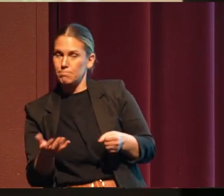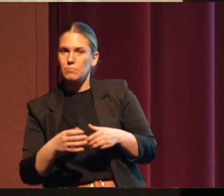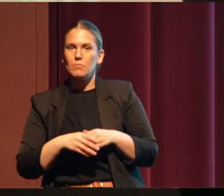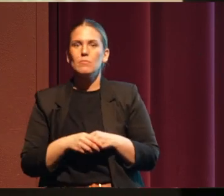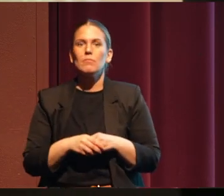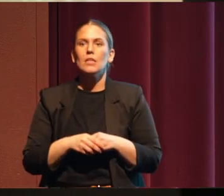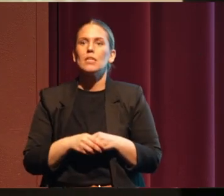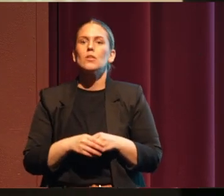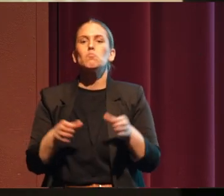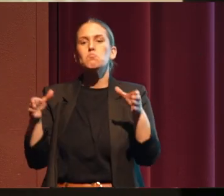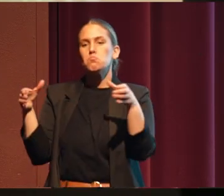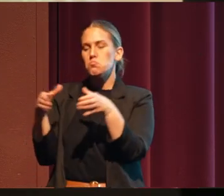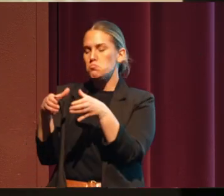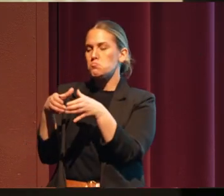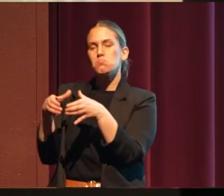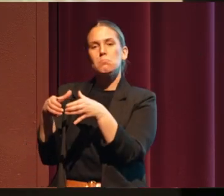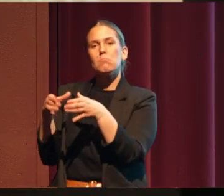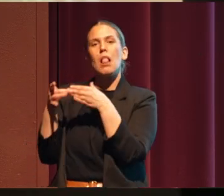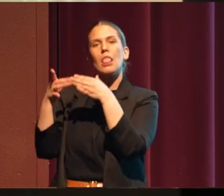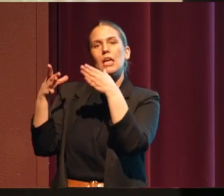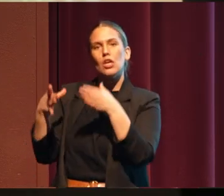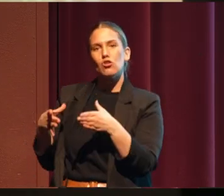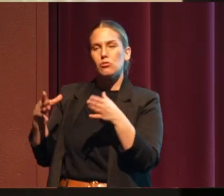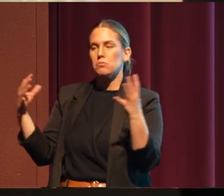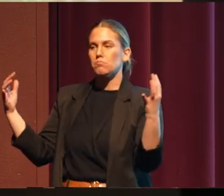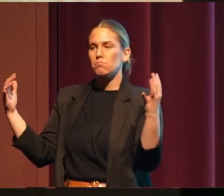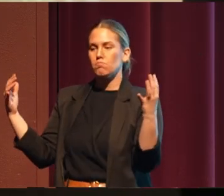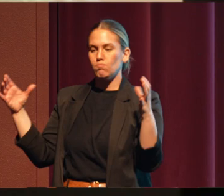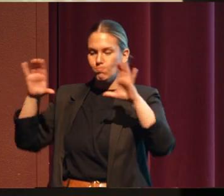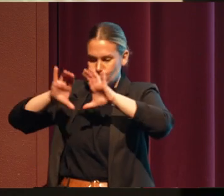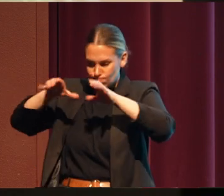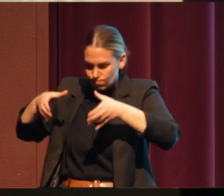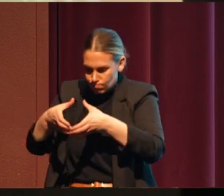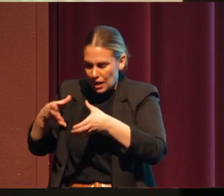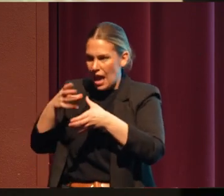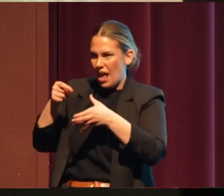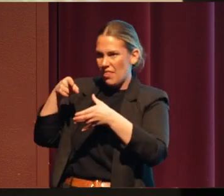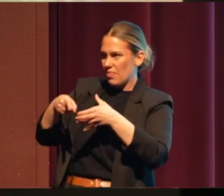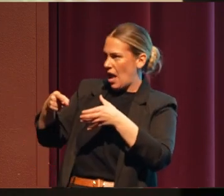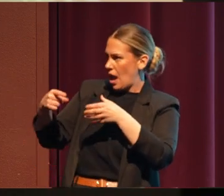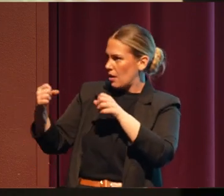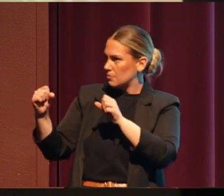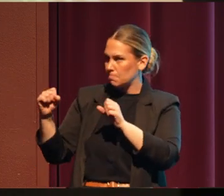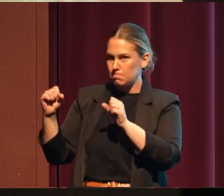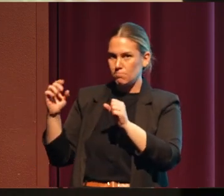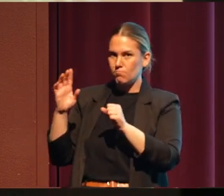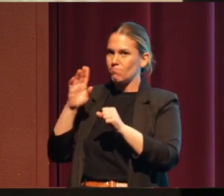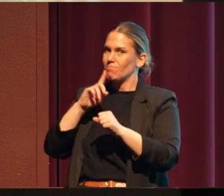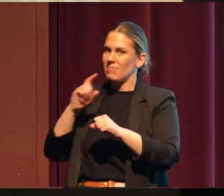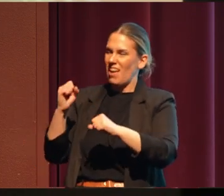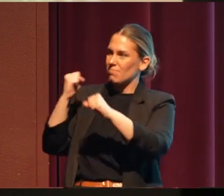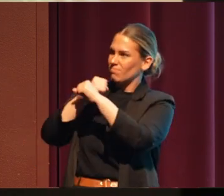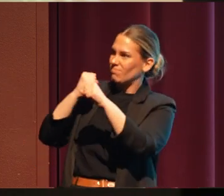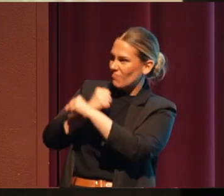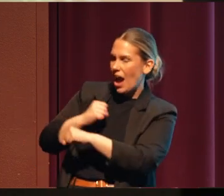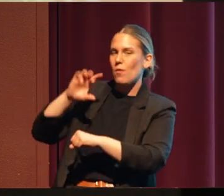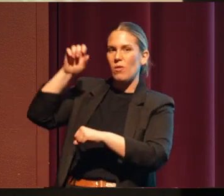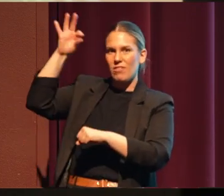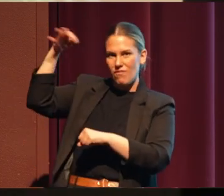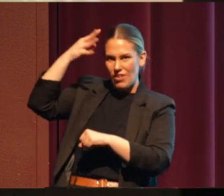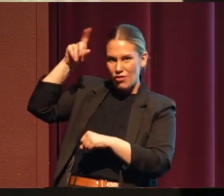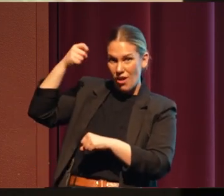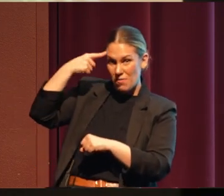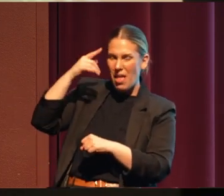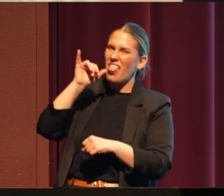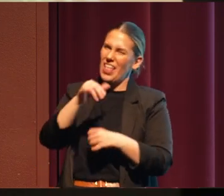small group of leaders got together and they decided to take on the federal government. That's what Indians do when they're bored and have a cause. You